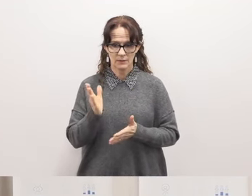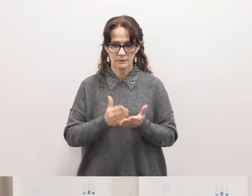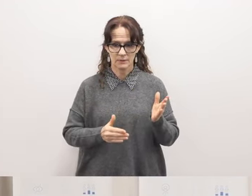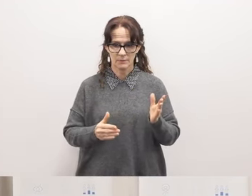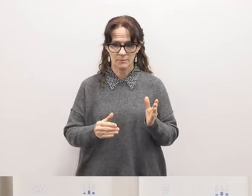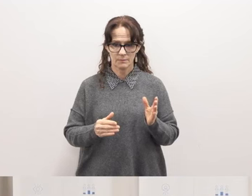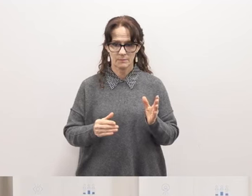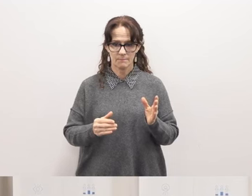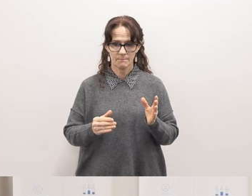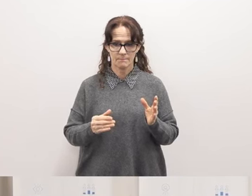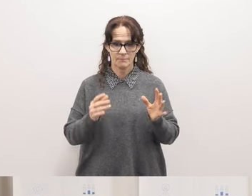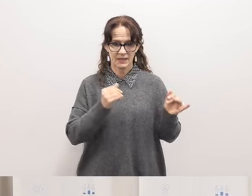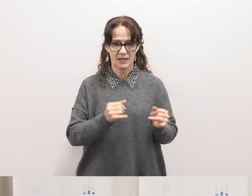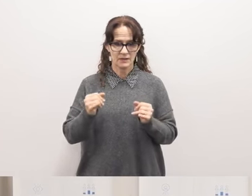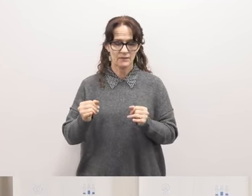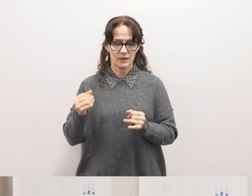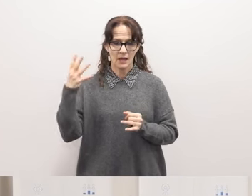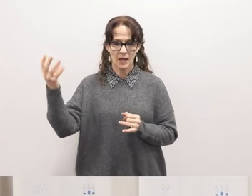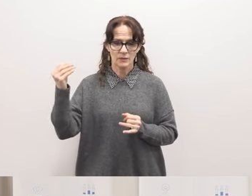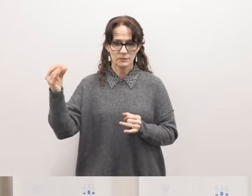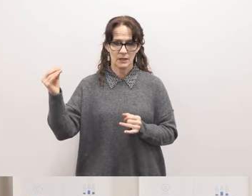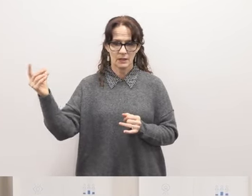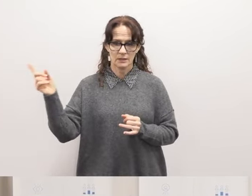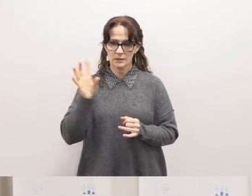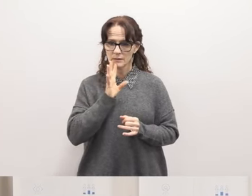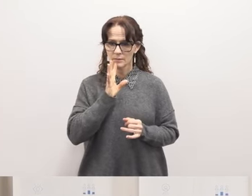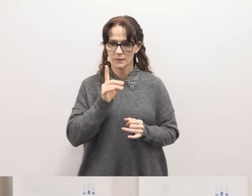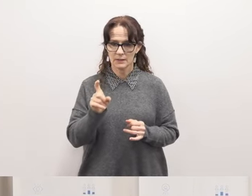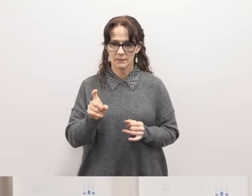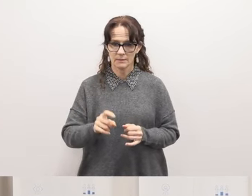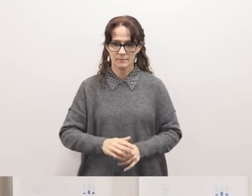the individuals in the outside to speak?